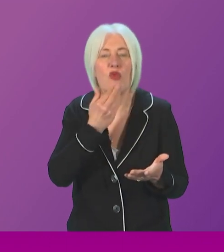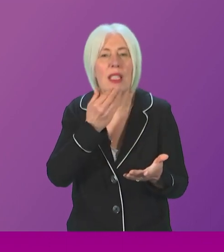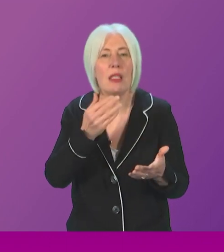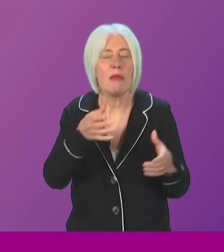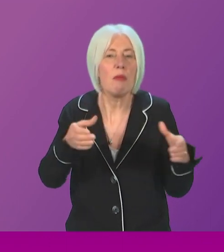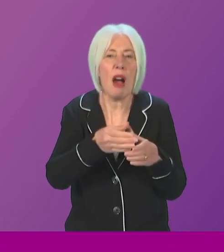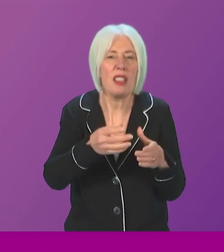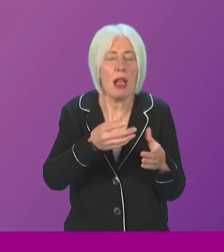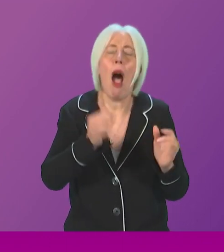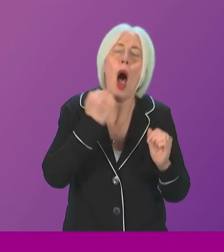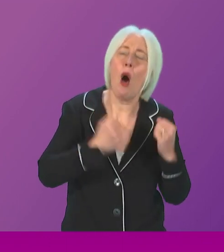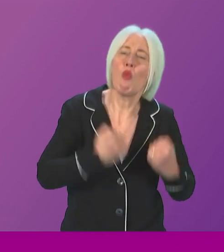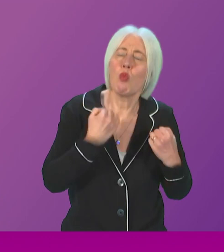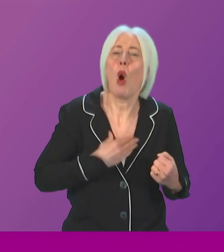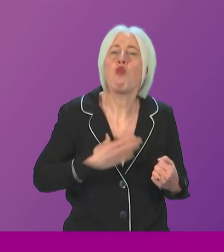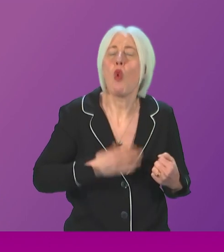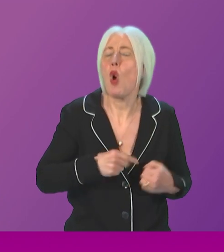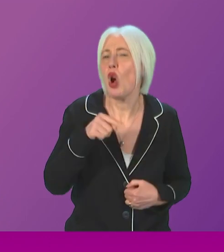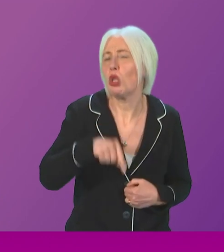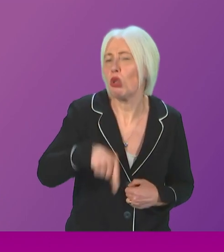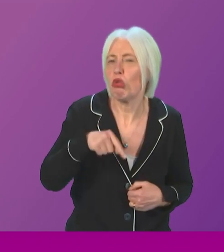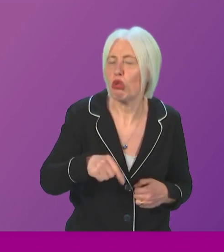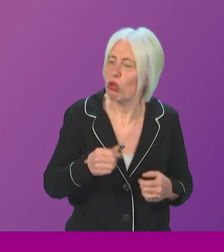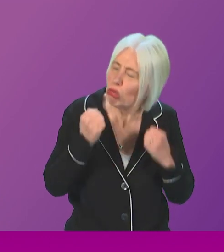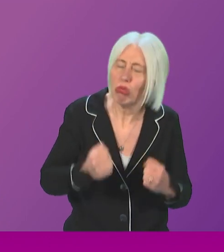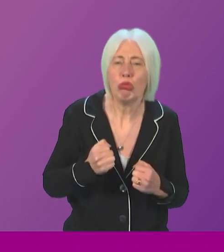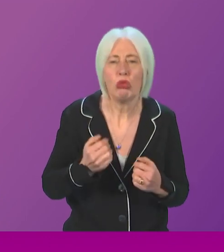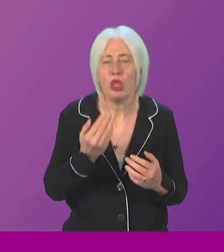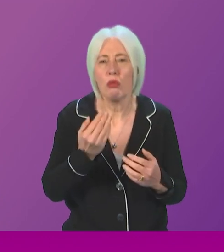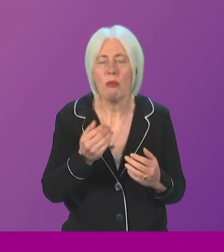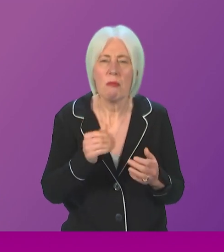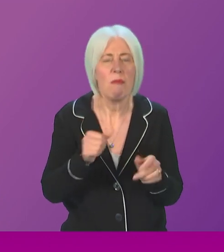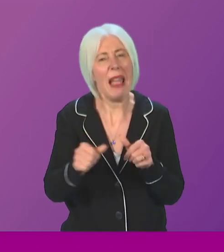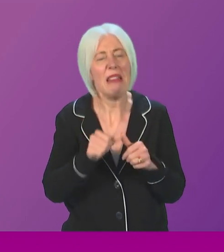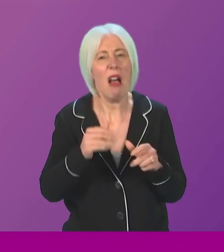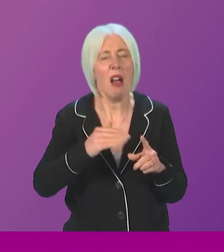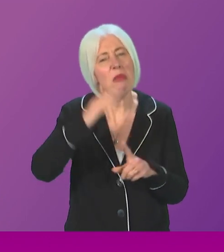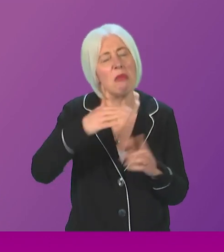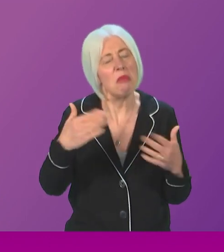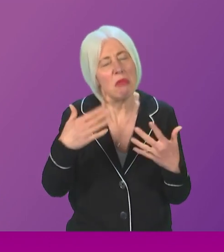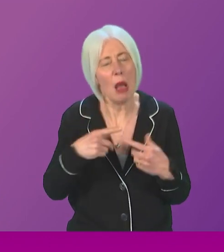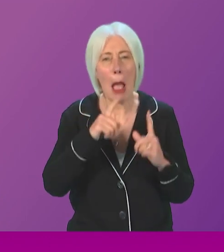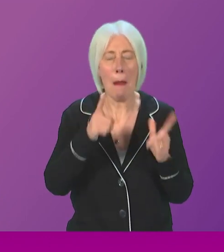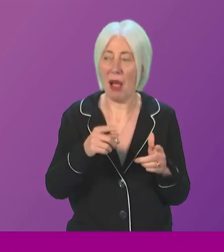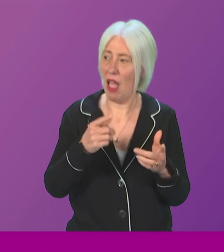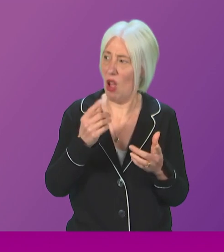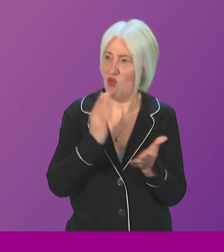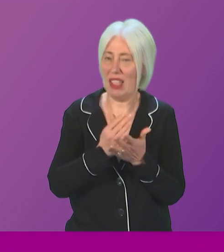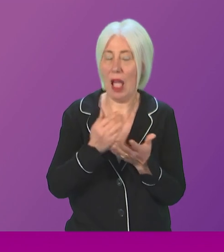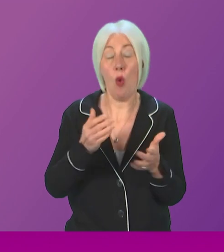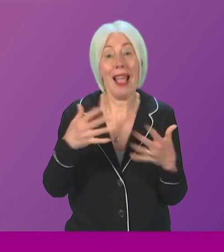Party, but also, but also make climate change worse,